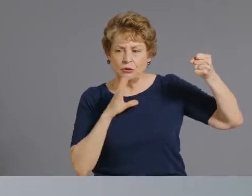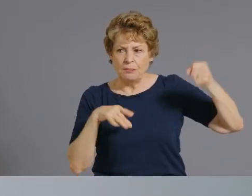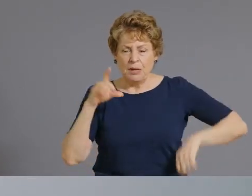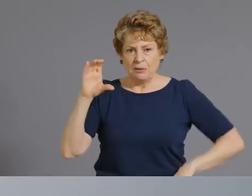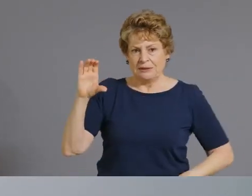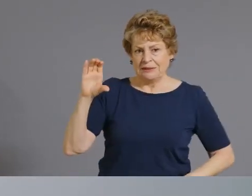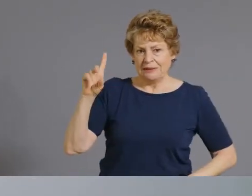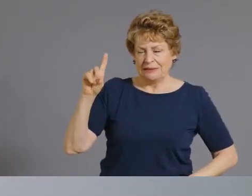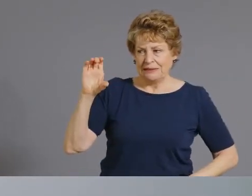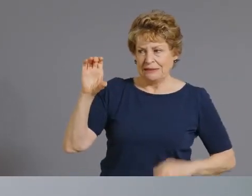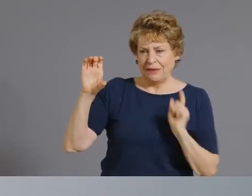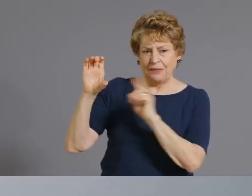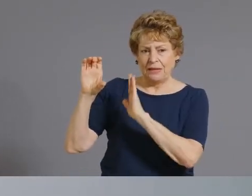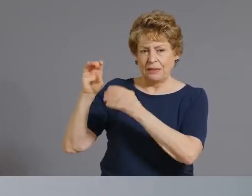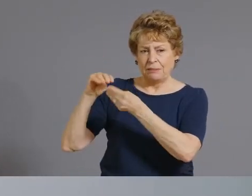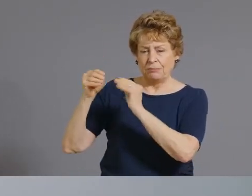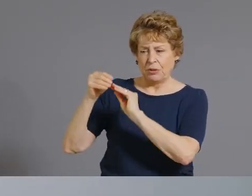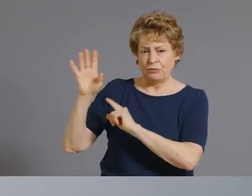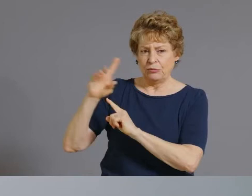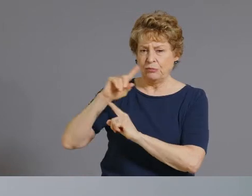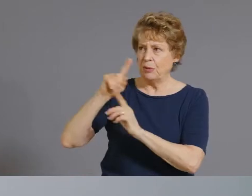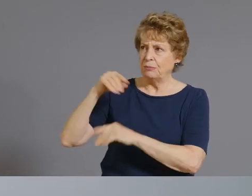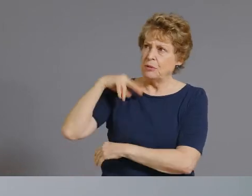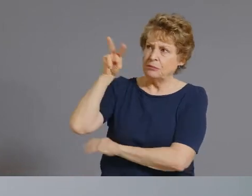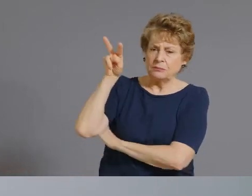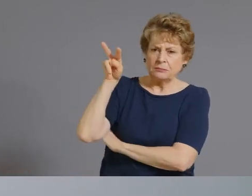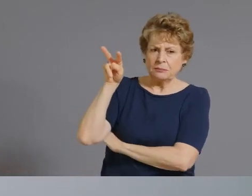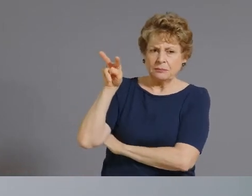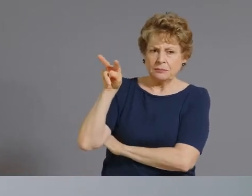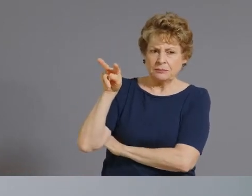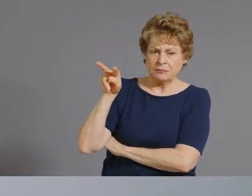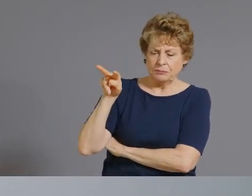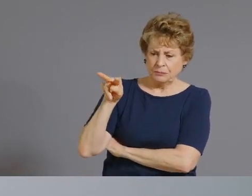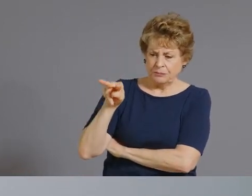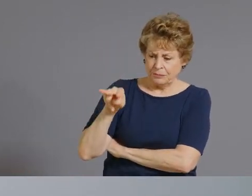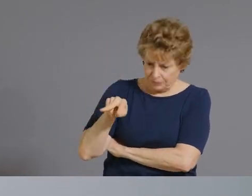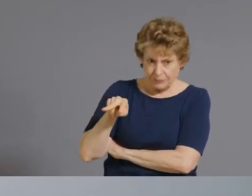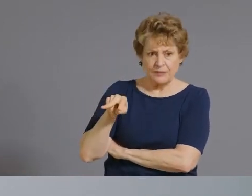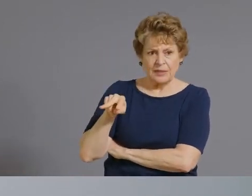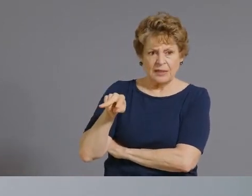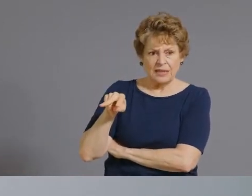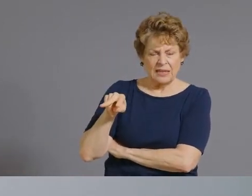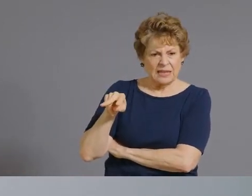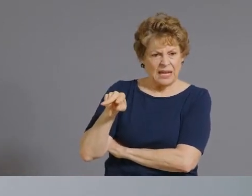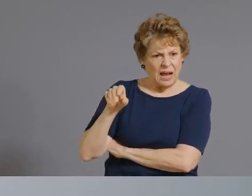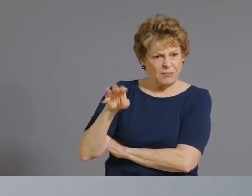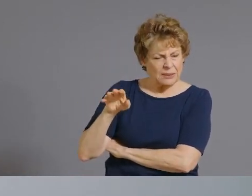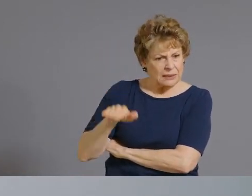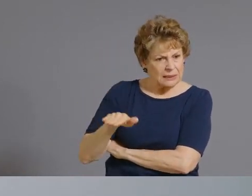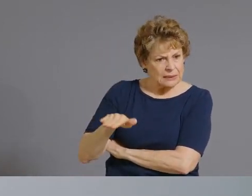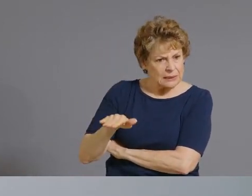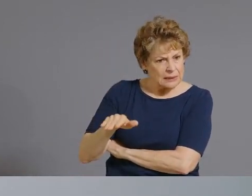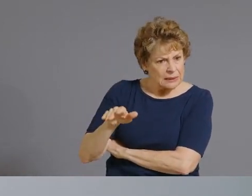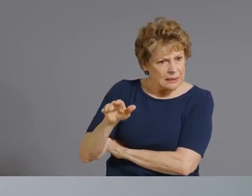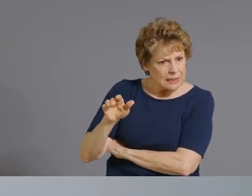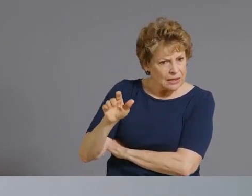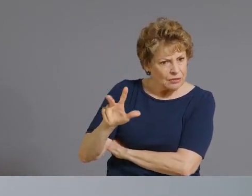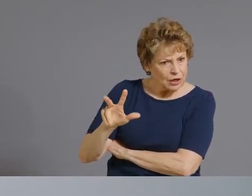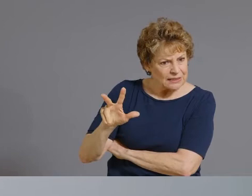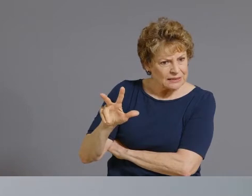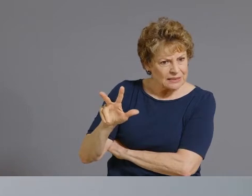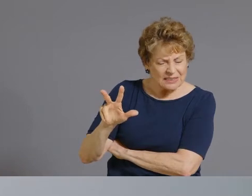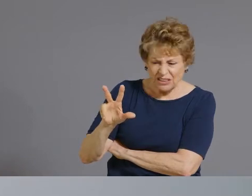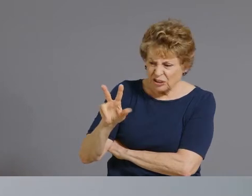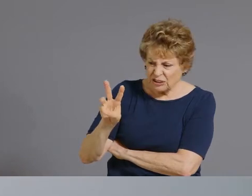and they're reporting we are 36 in the nation um and uh the numbers